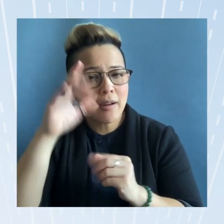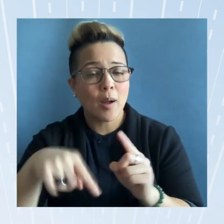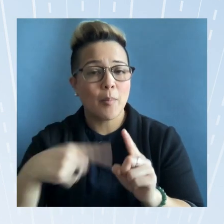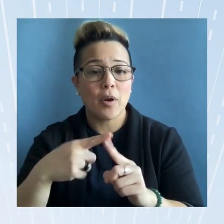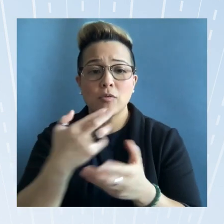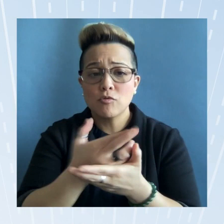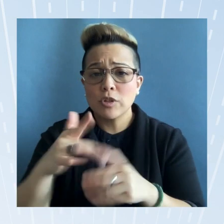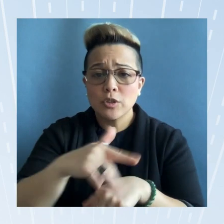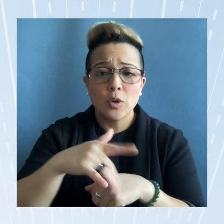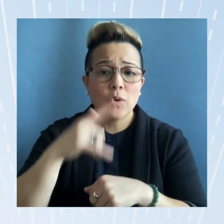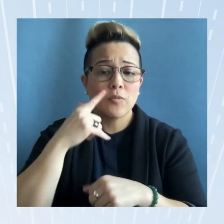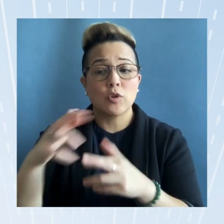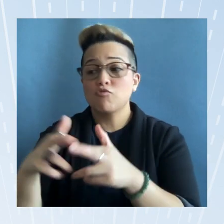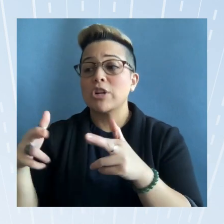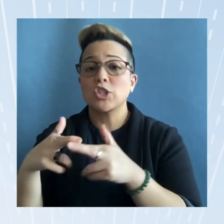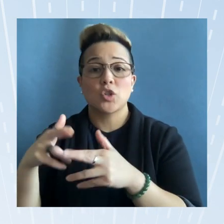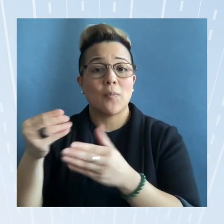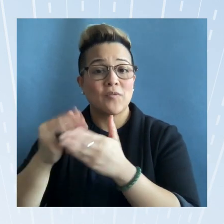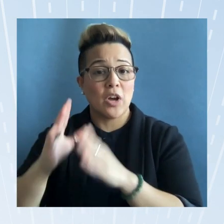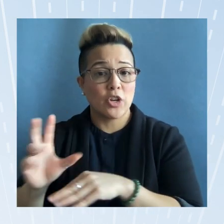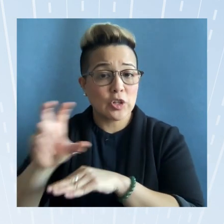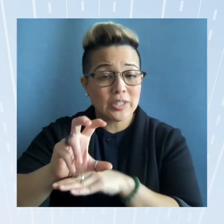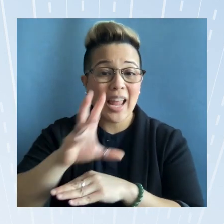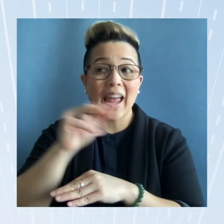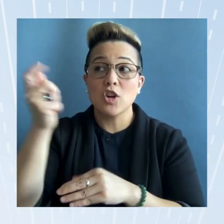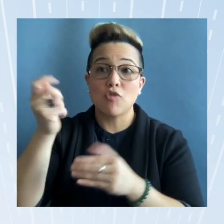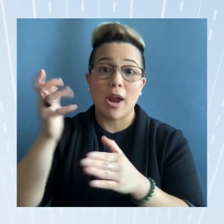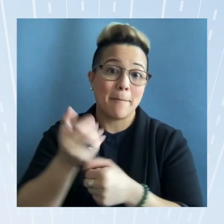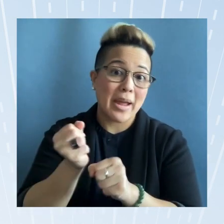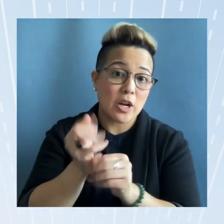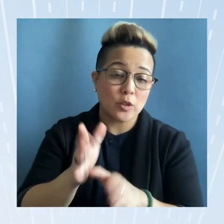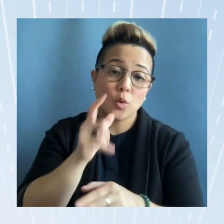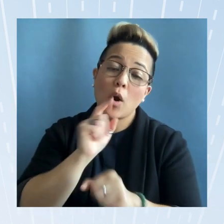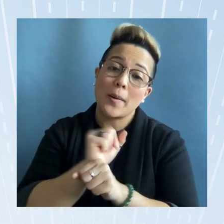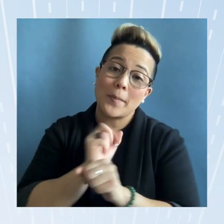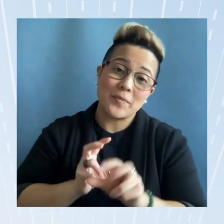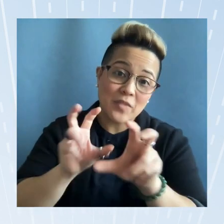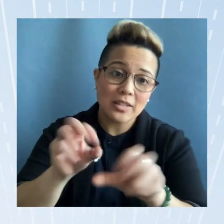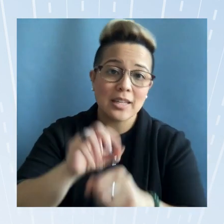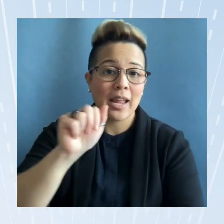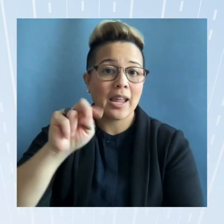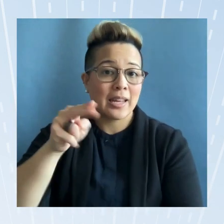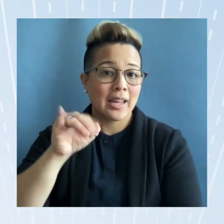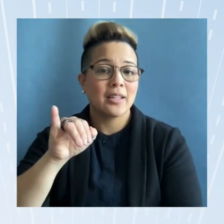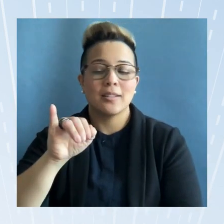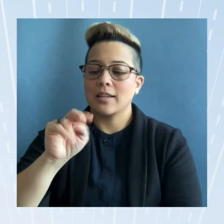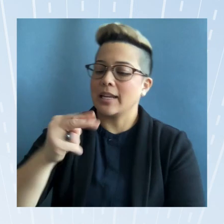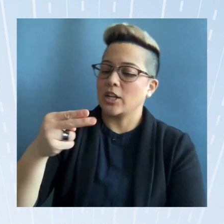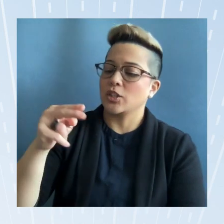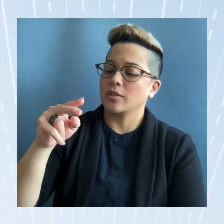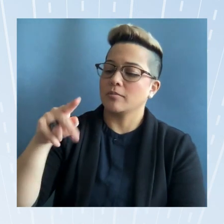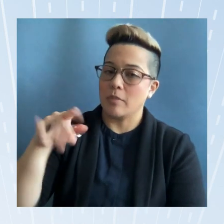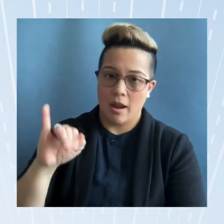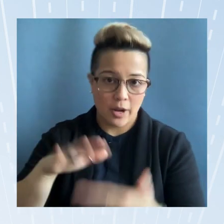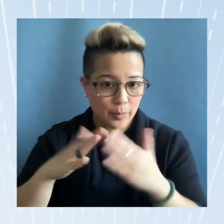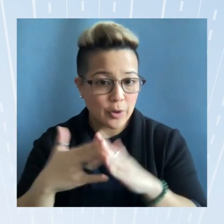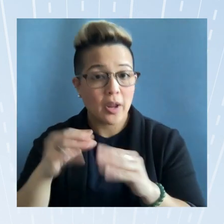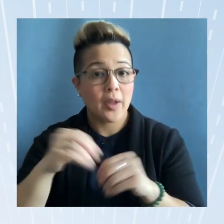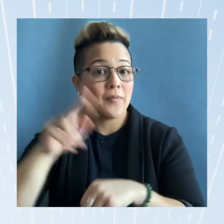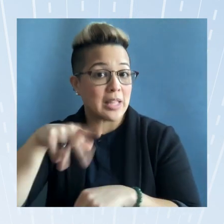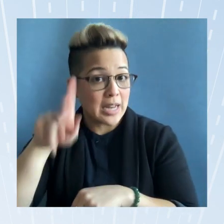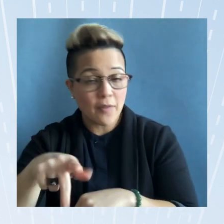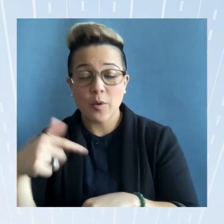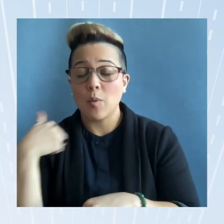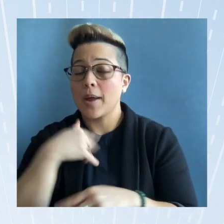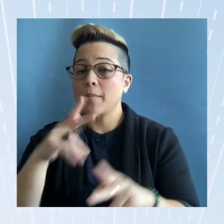from regional funders and grant makers who are investing in the aaa and nhpi community in philadelphia we had people